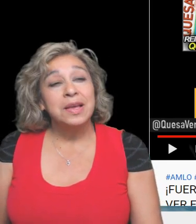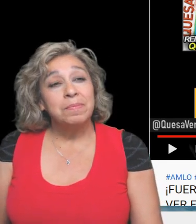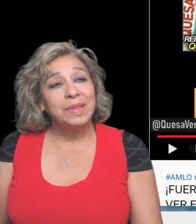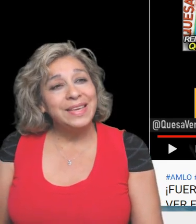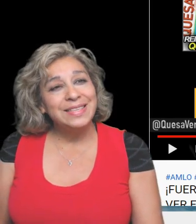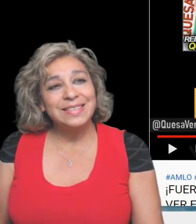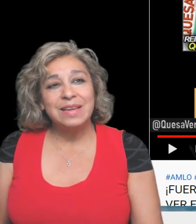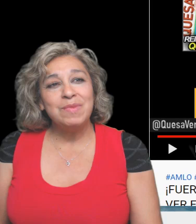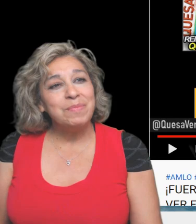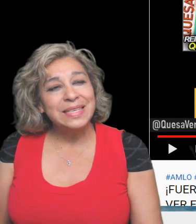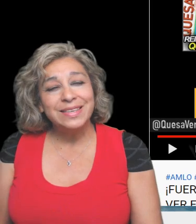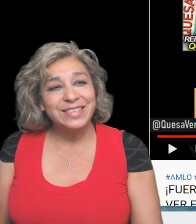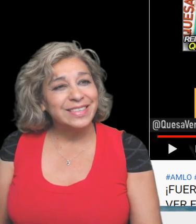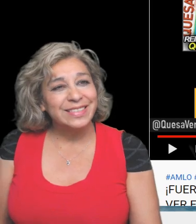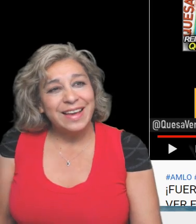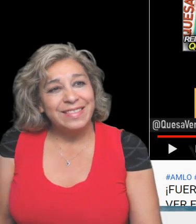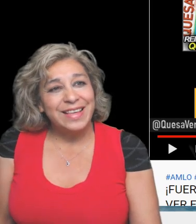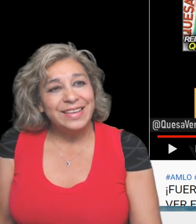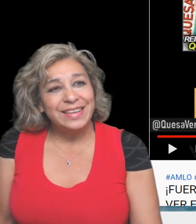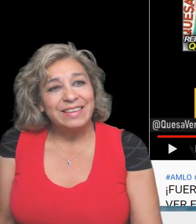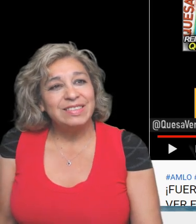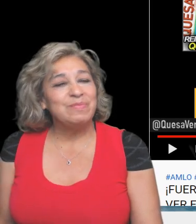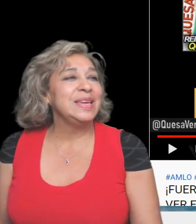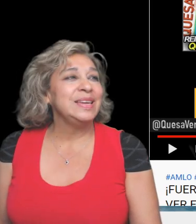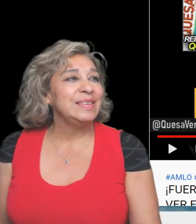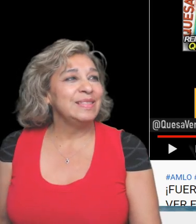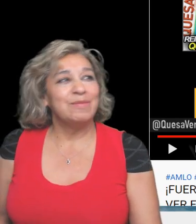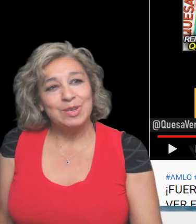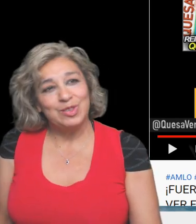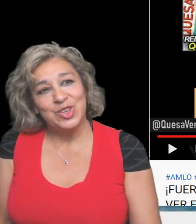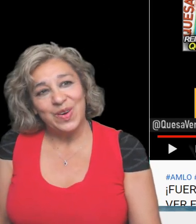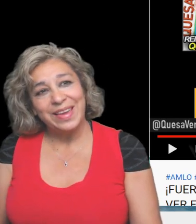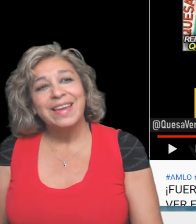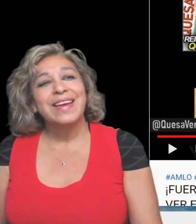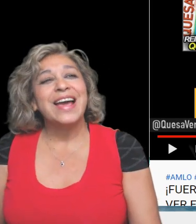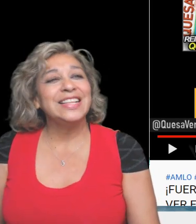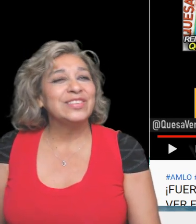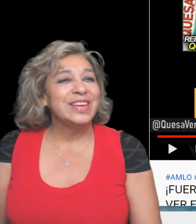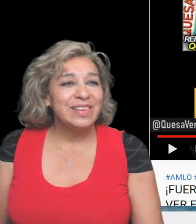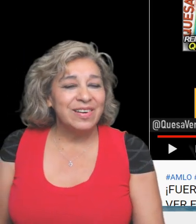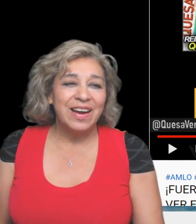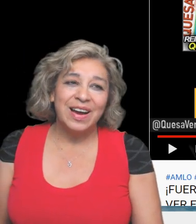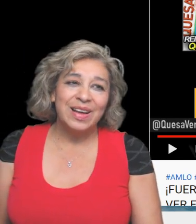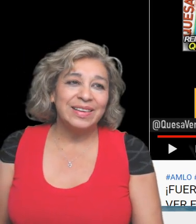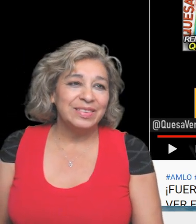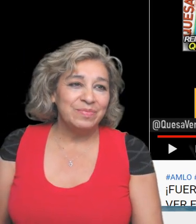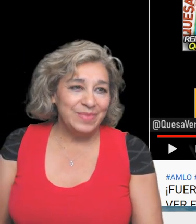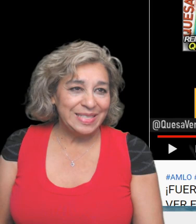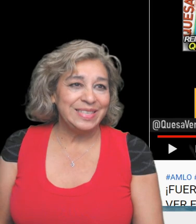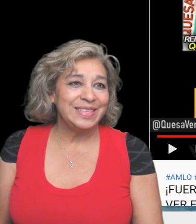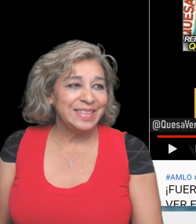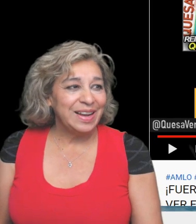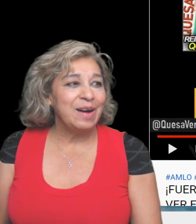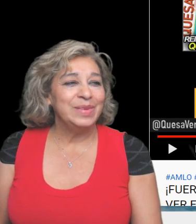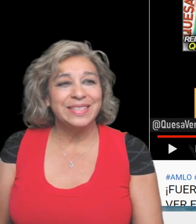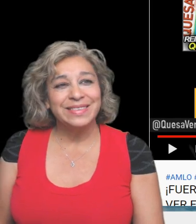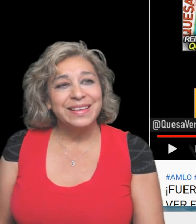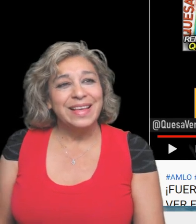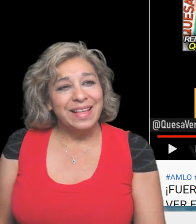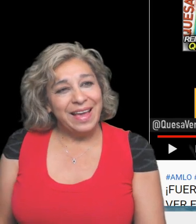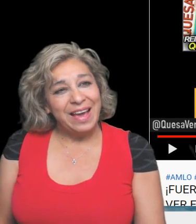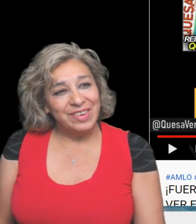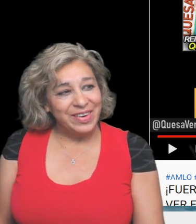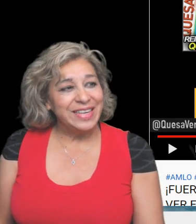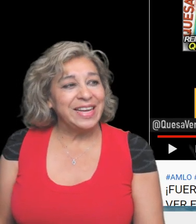much. Please send me messages because that gives me the most joy. Answering your messages and comments.